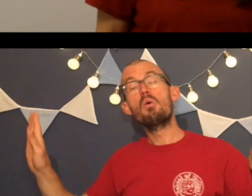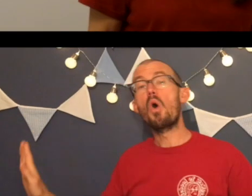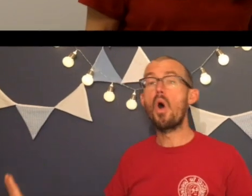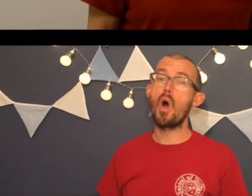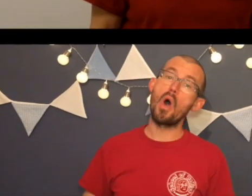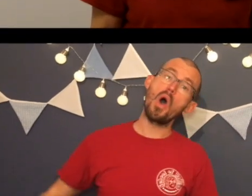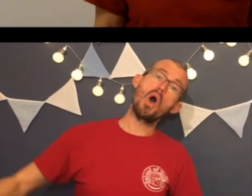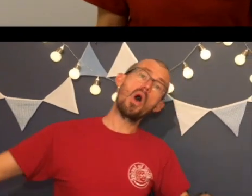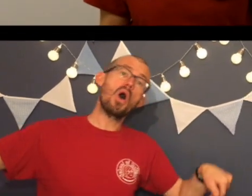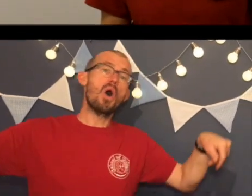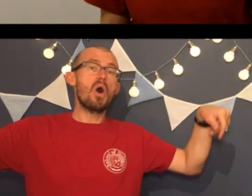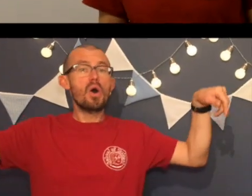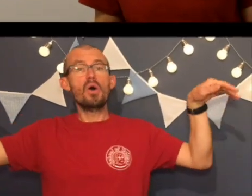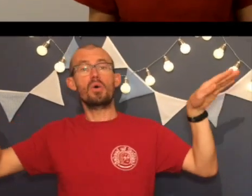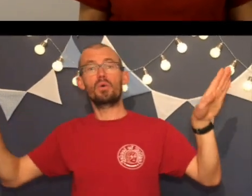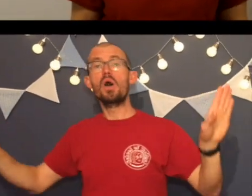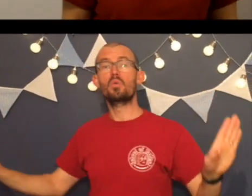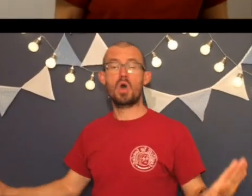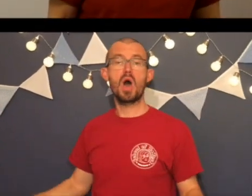care. Birds flying air, free care.